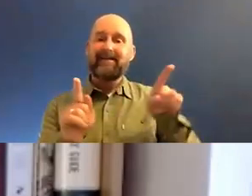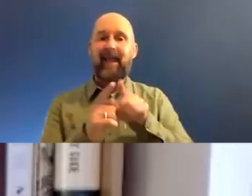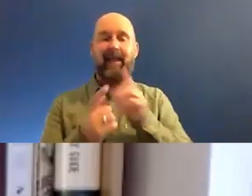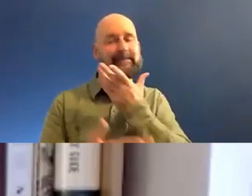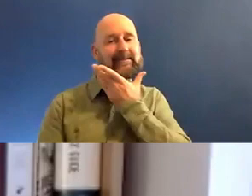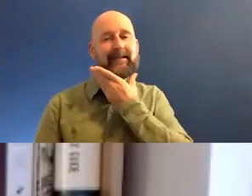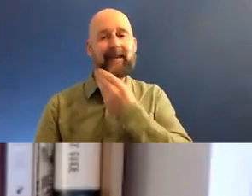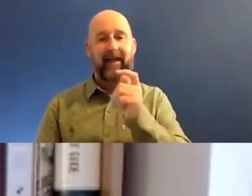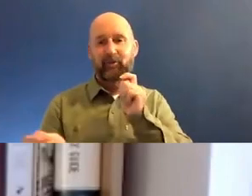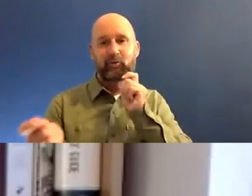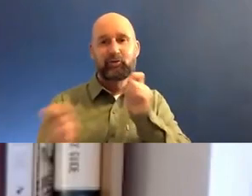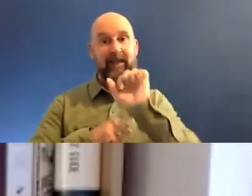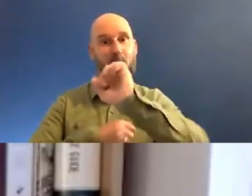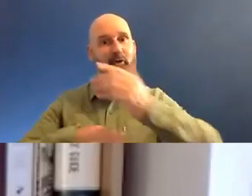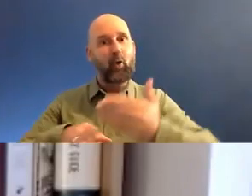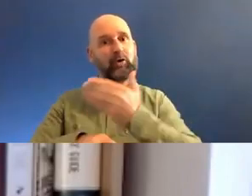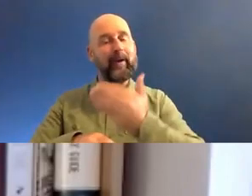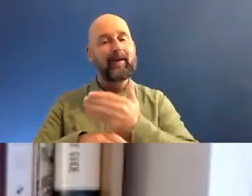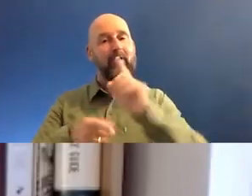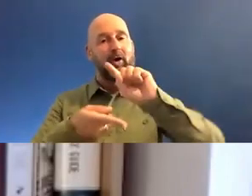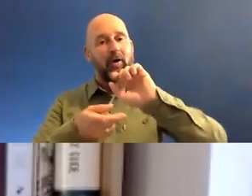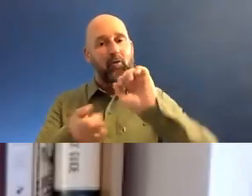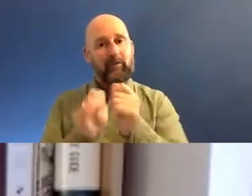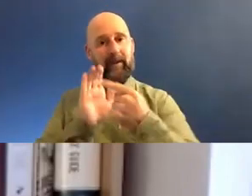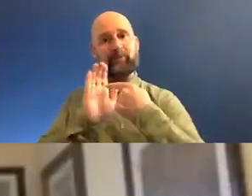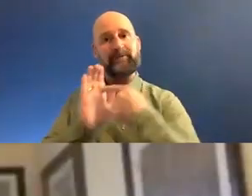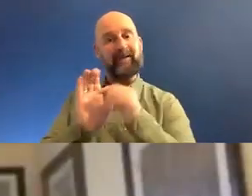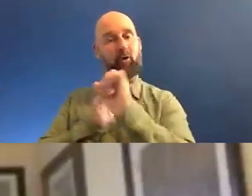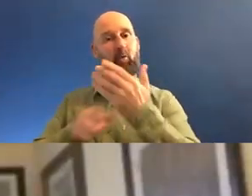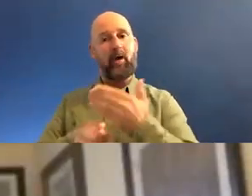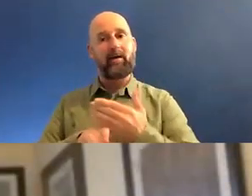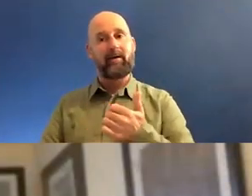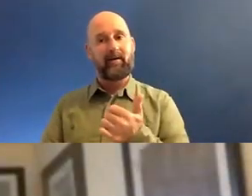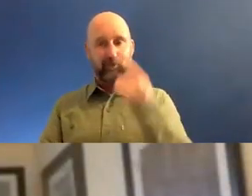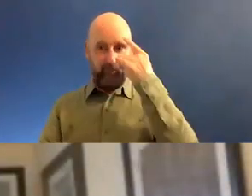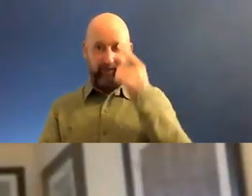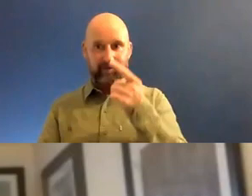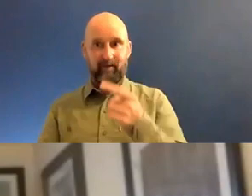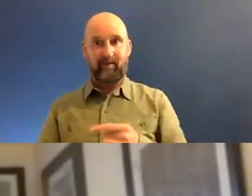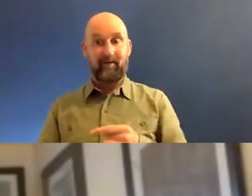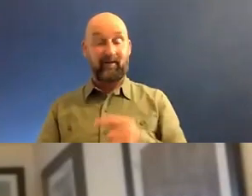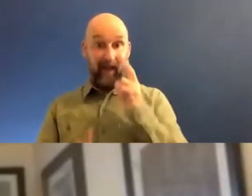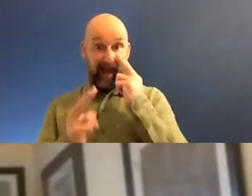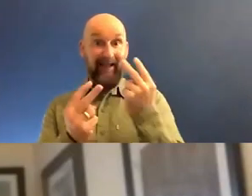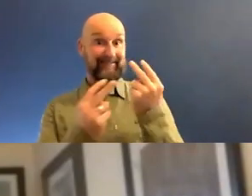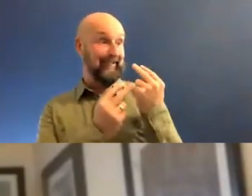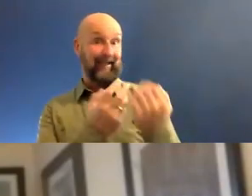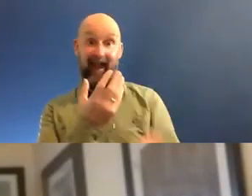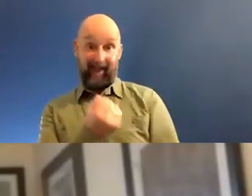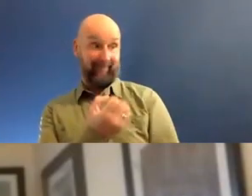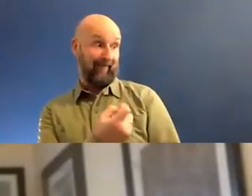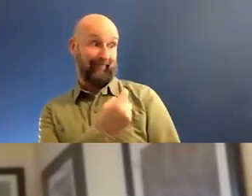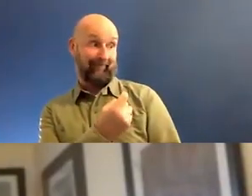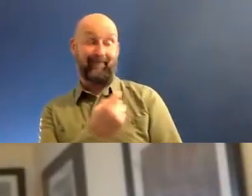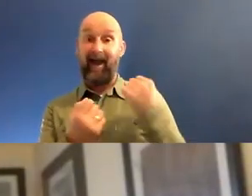kind of change what you're doing and represent it. Do you sense there is a movement in Calgary? I see it. I see it actively and it